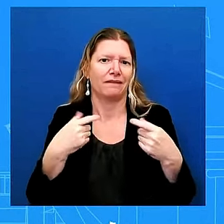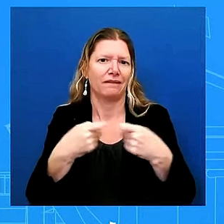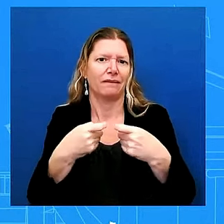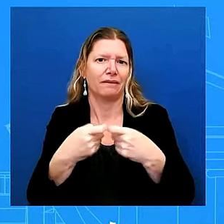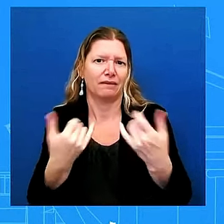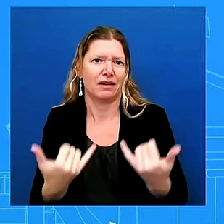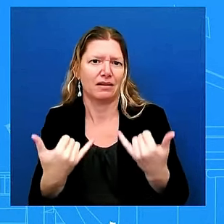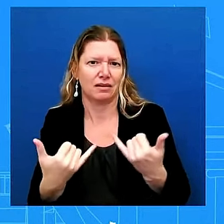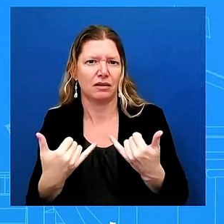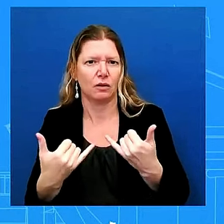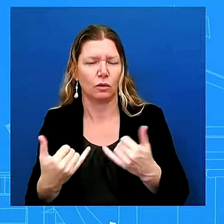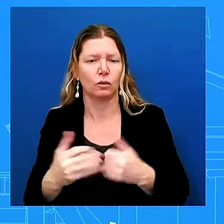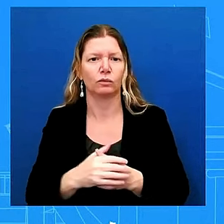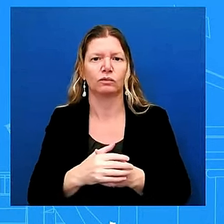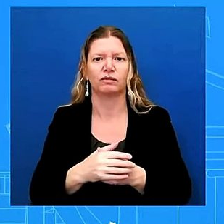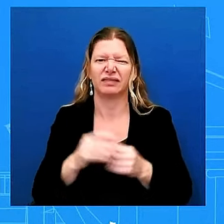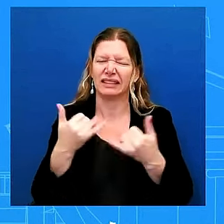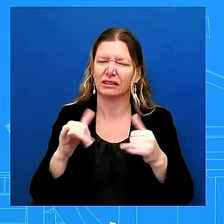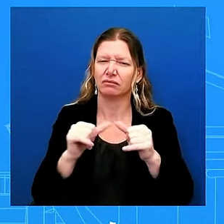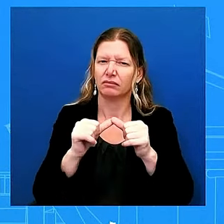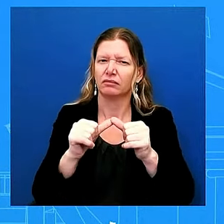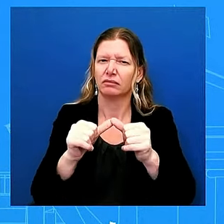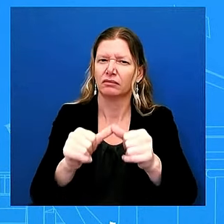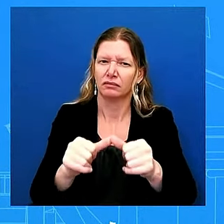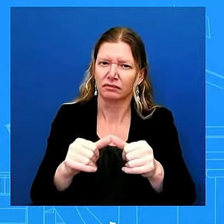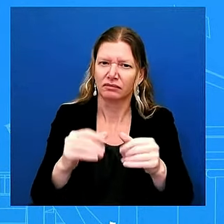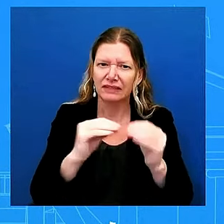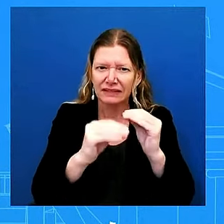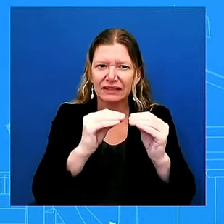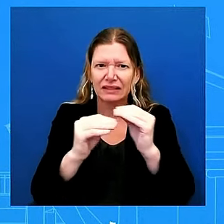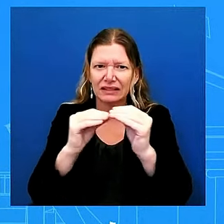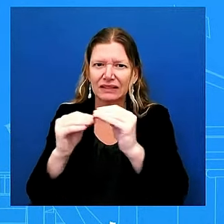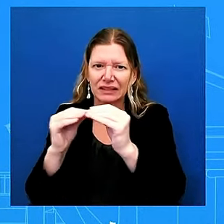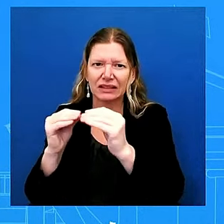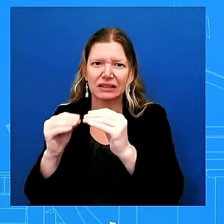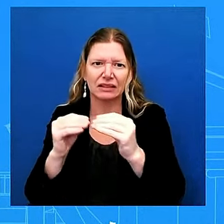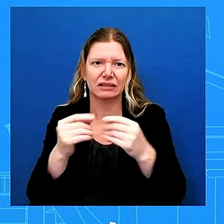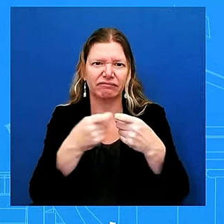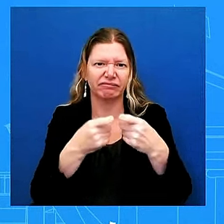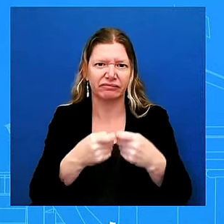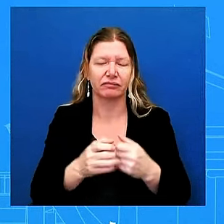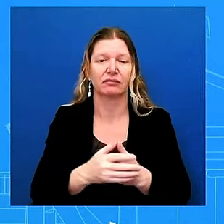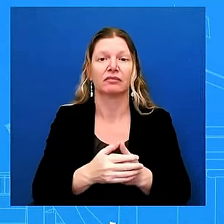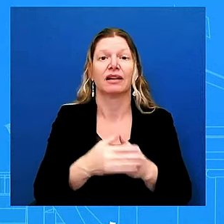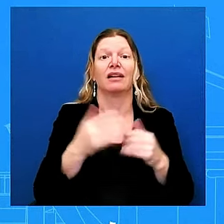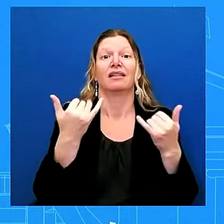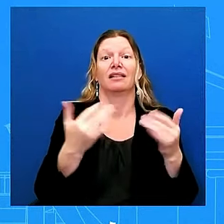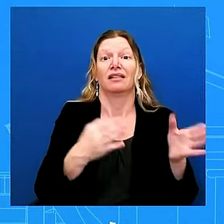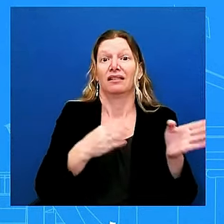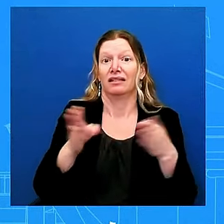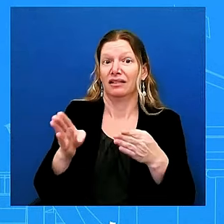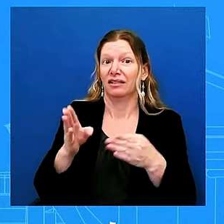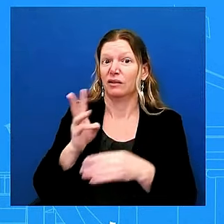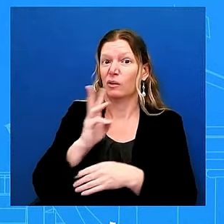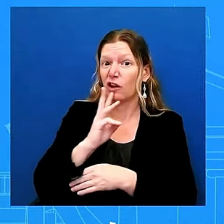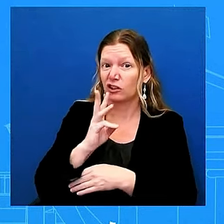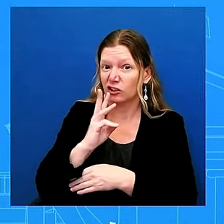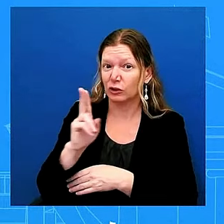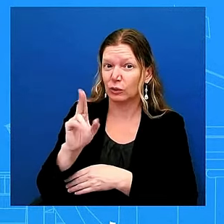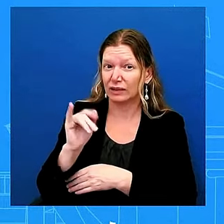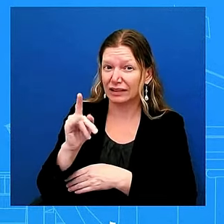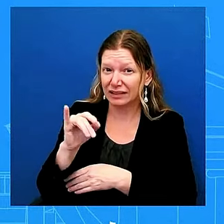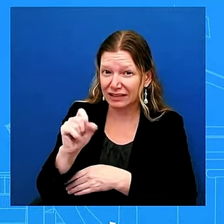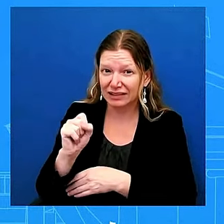working again utilities water utilities in particular communication systems medical and health care facilities